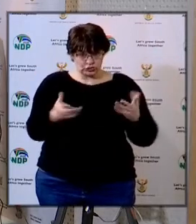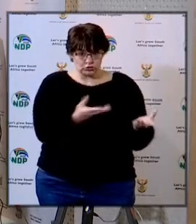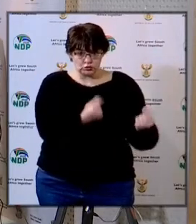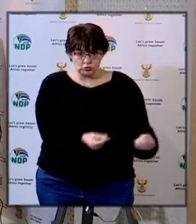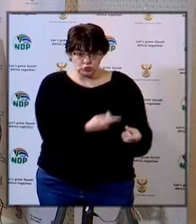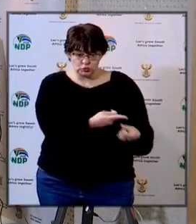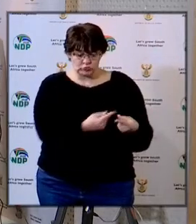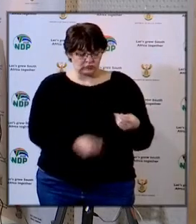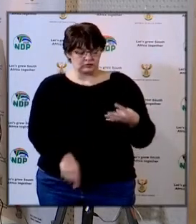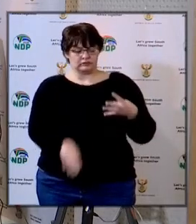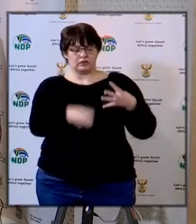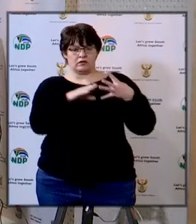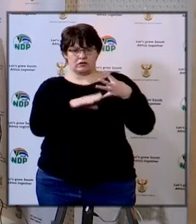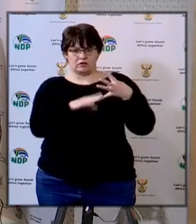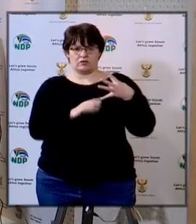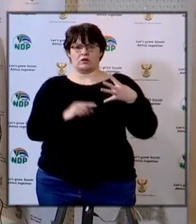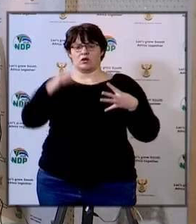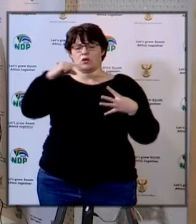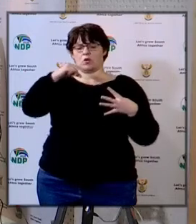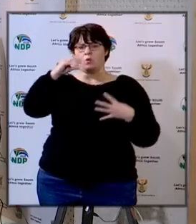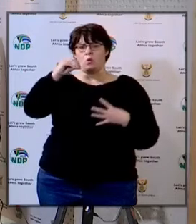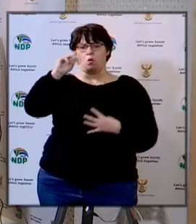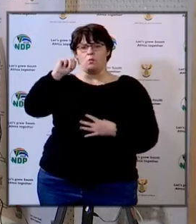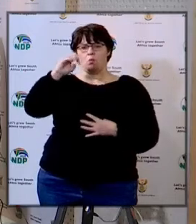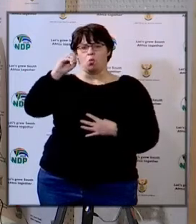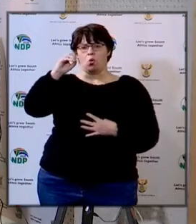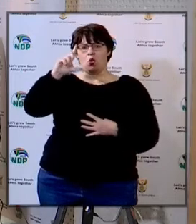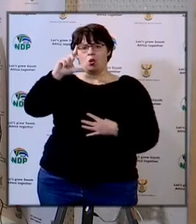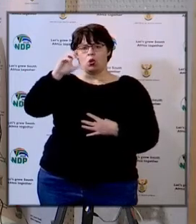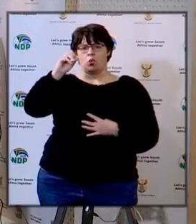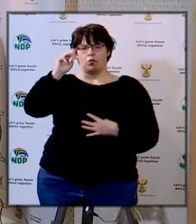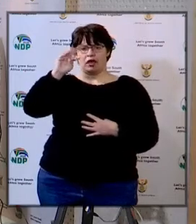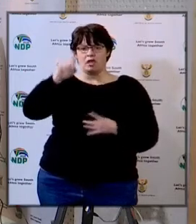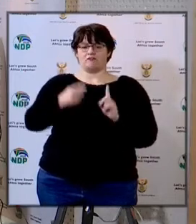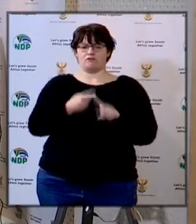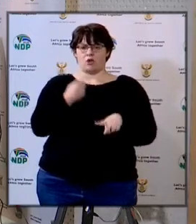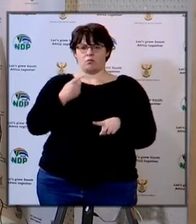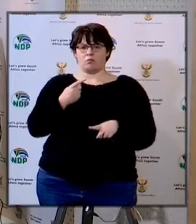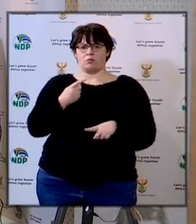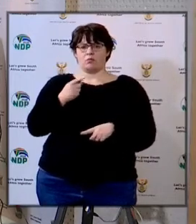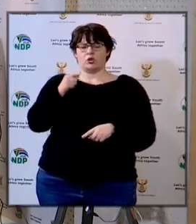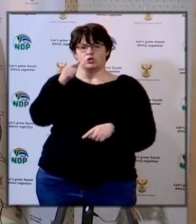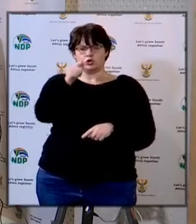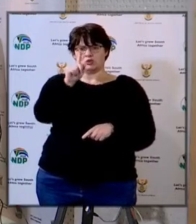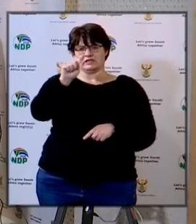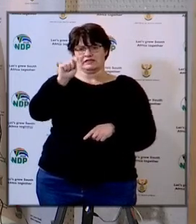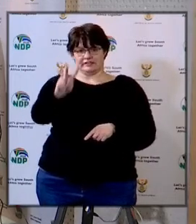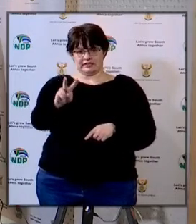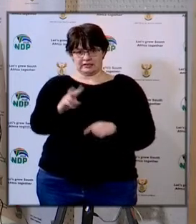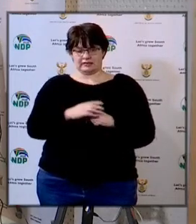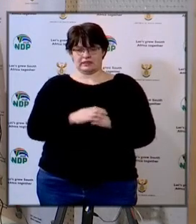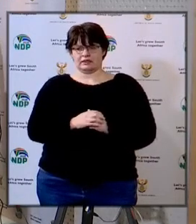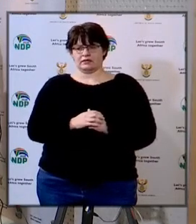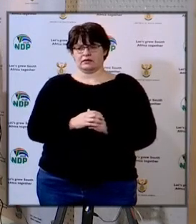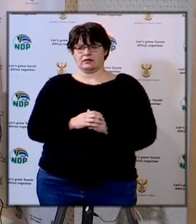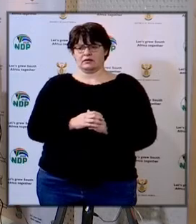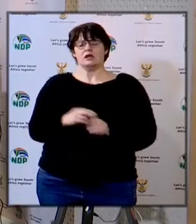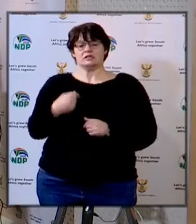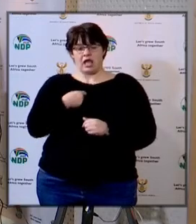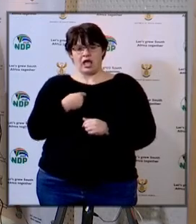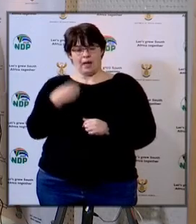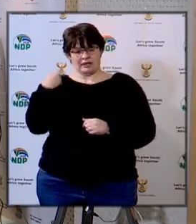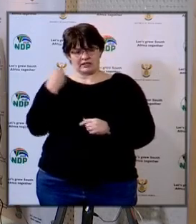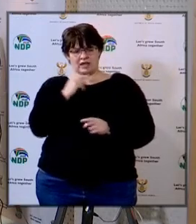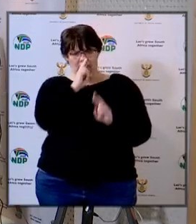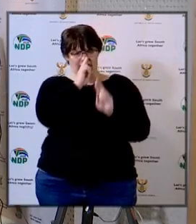the fourth question is from Homo Limo from UTV she's saying the minister said